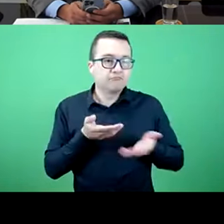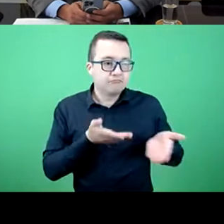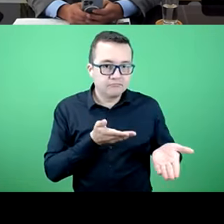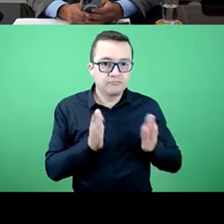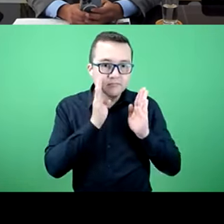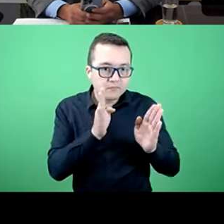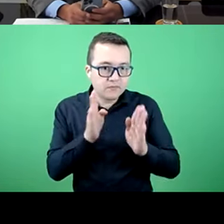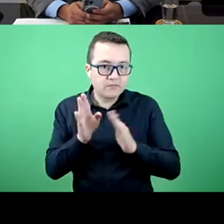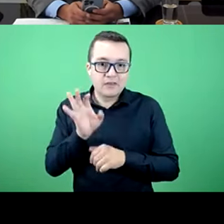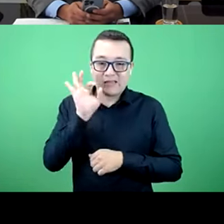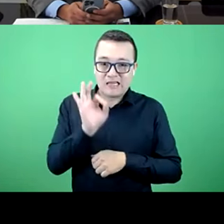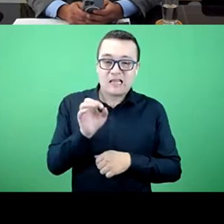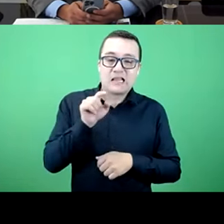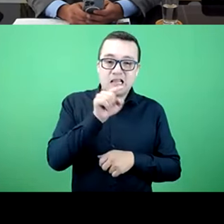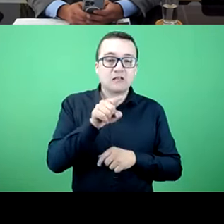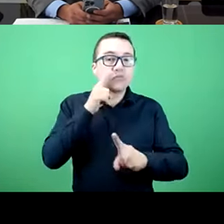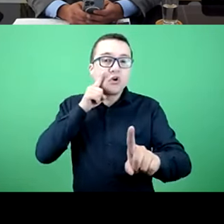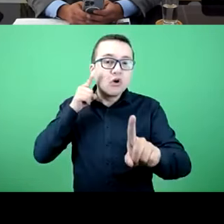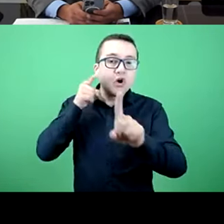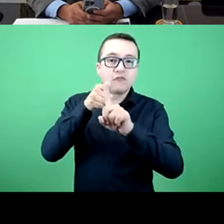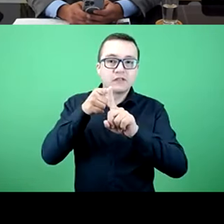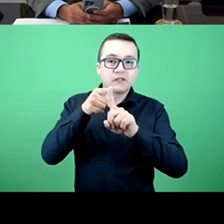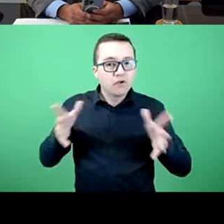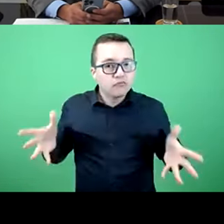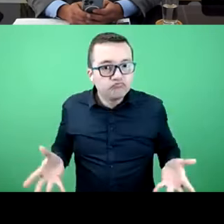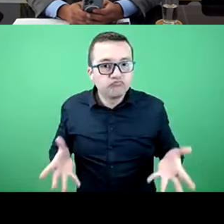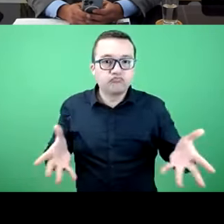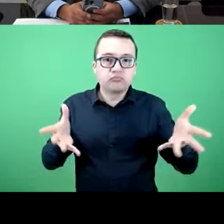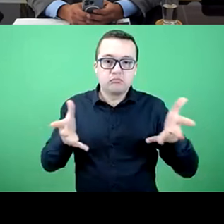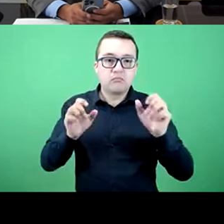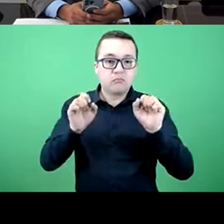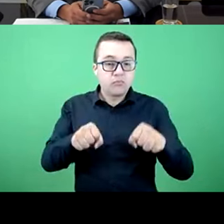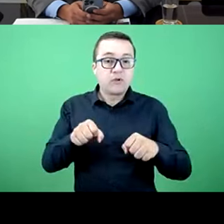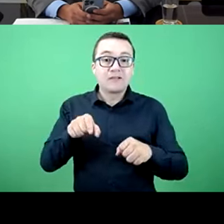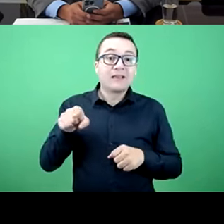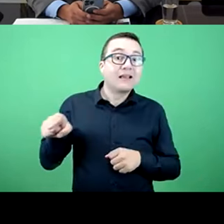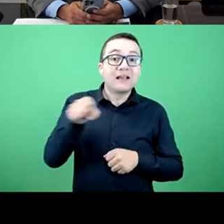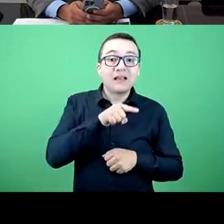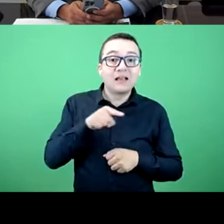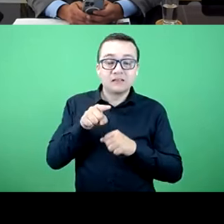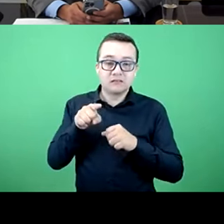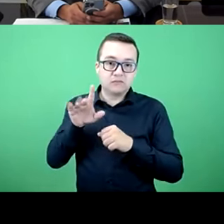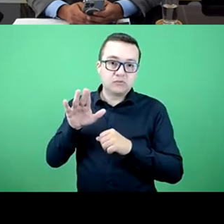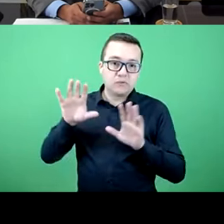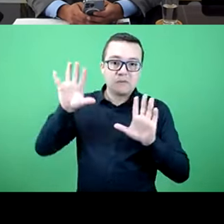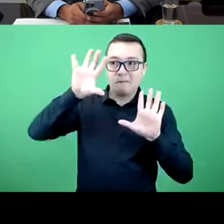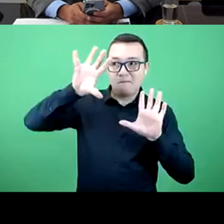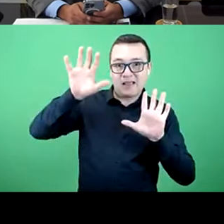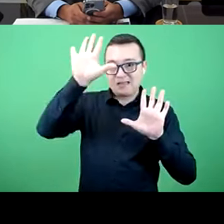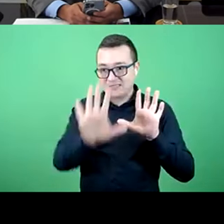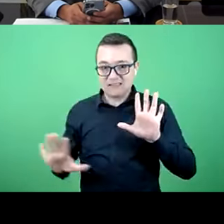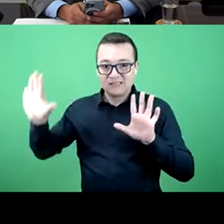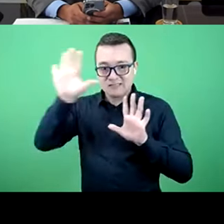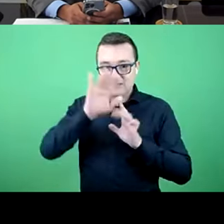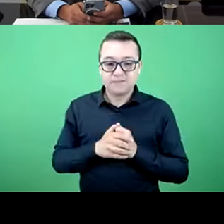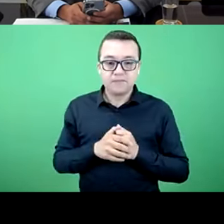provider and works with both the private providers and the users with a